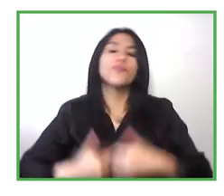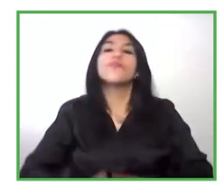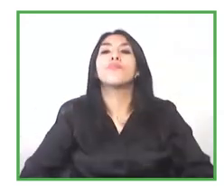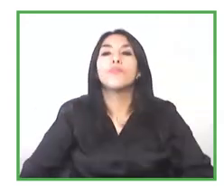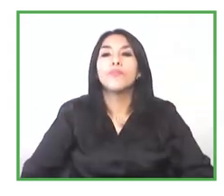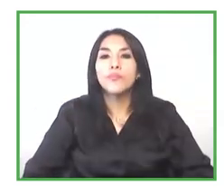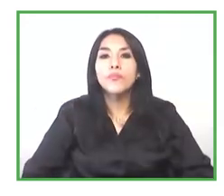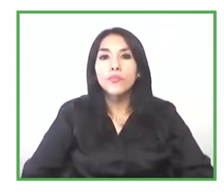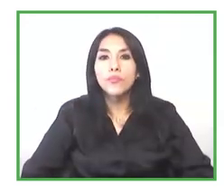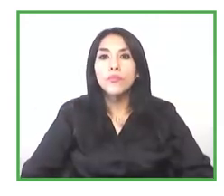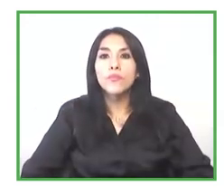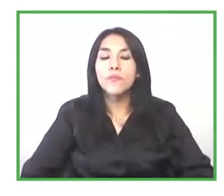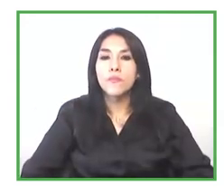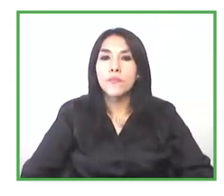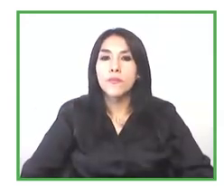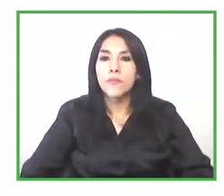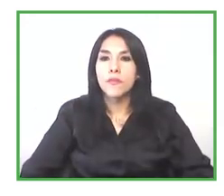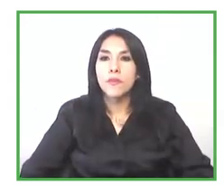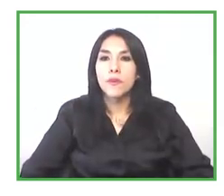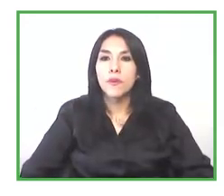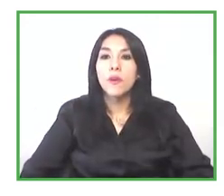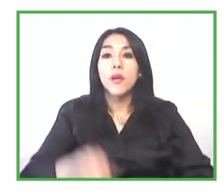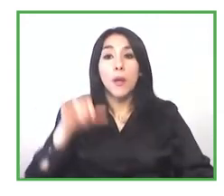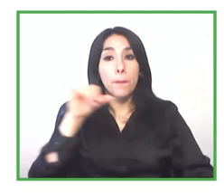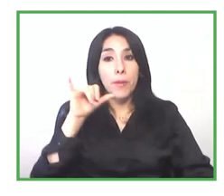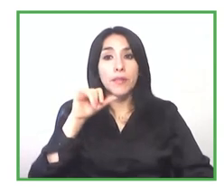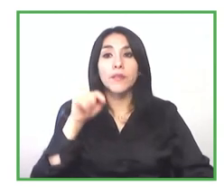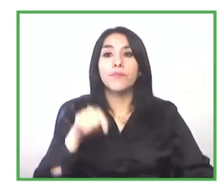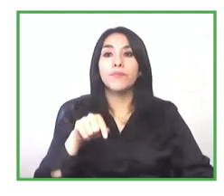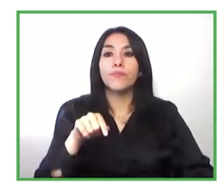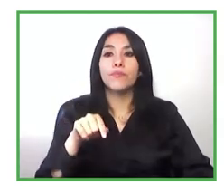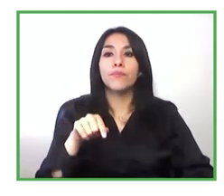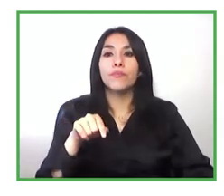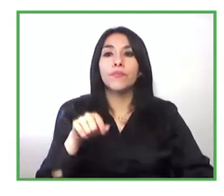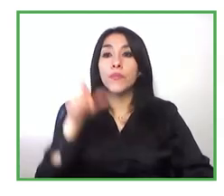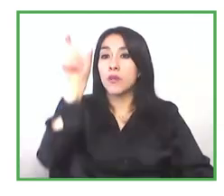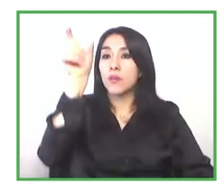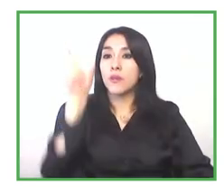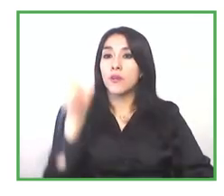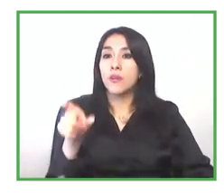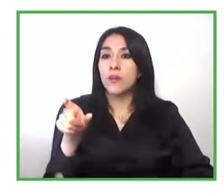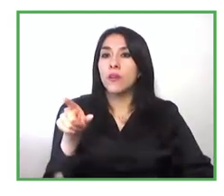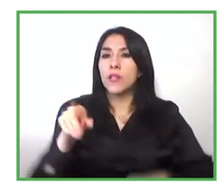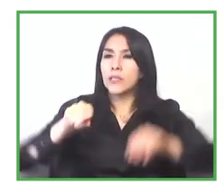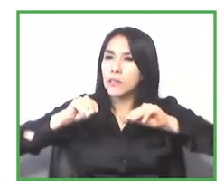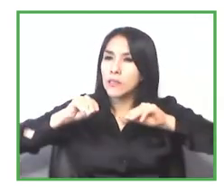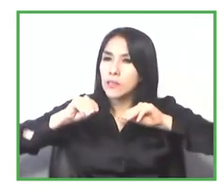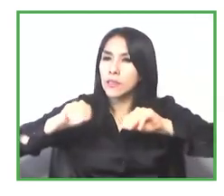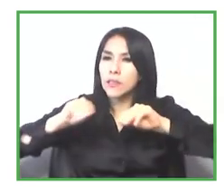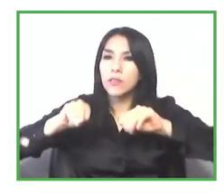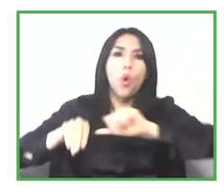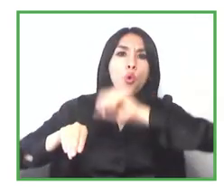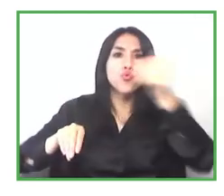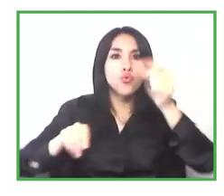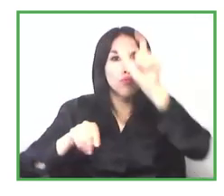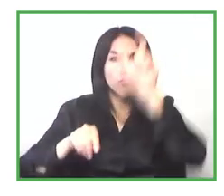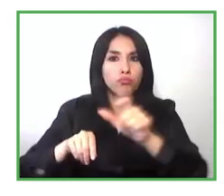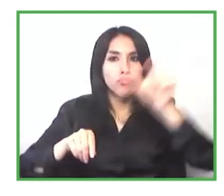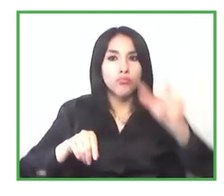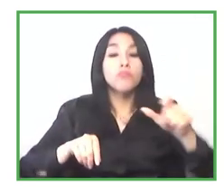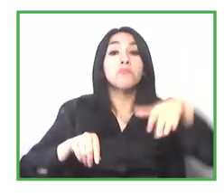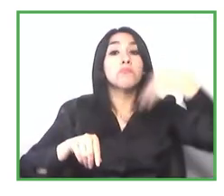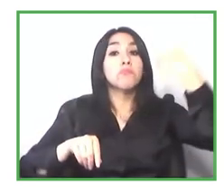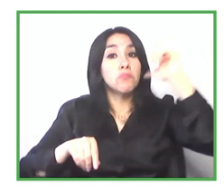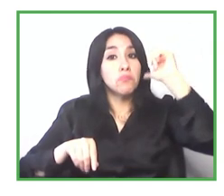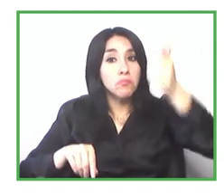and lastly after they succeed in markets for example after they become successful entrepreneurs